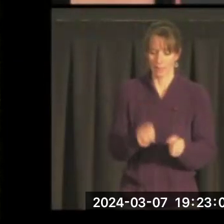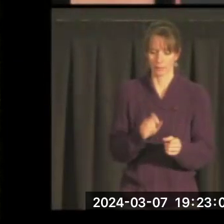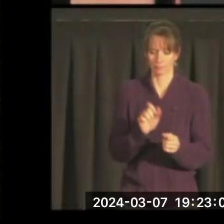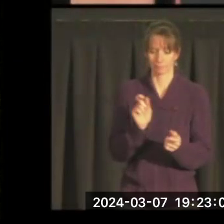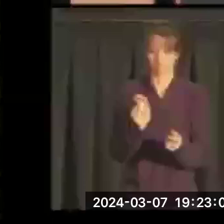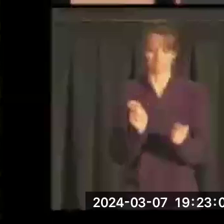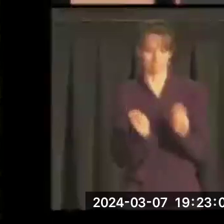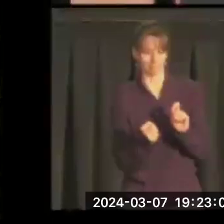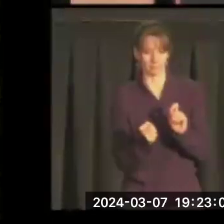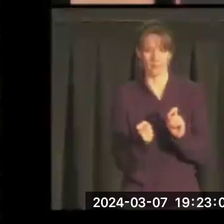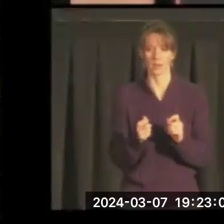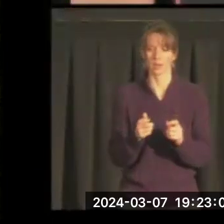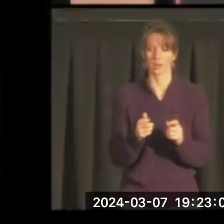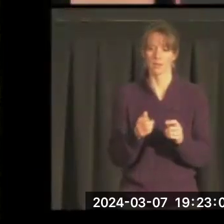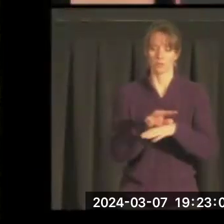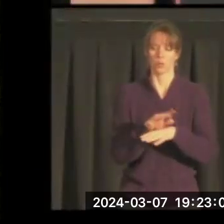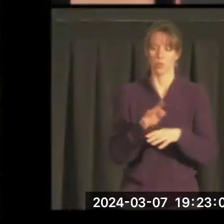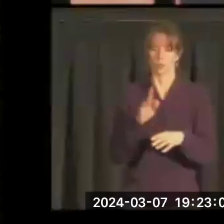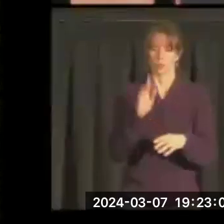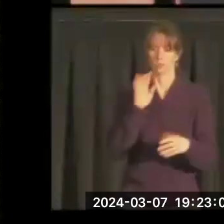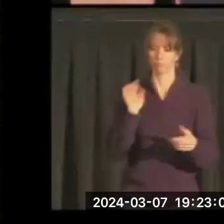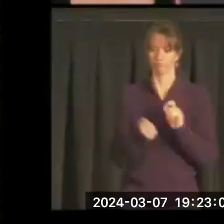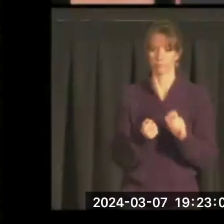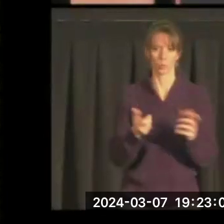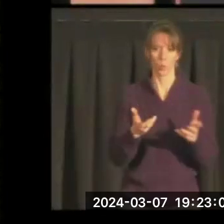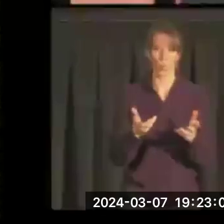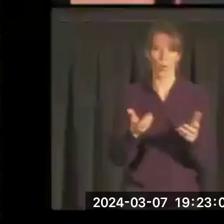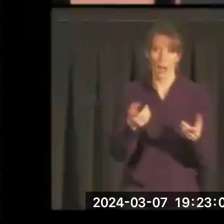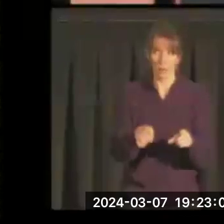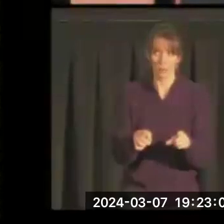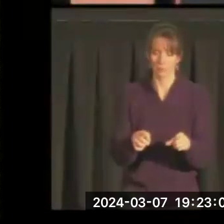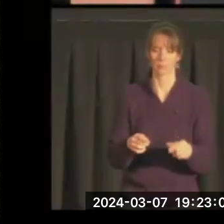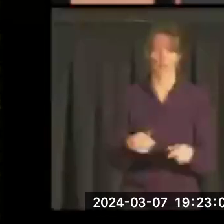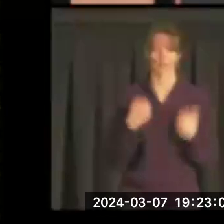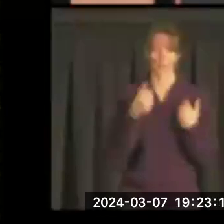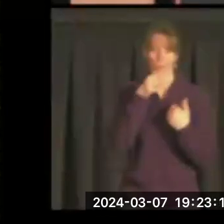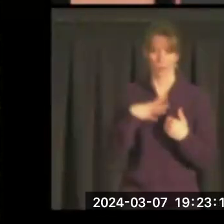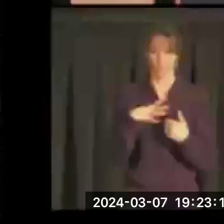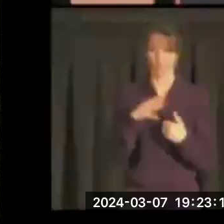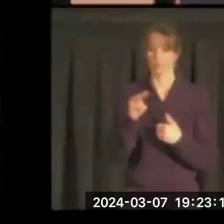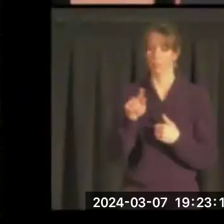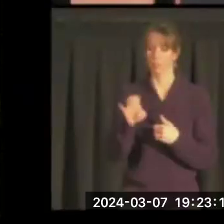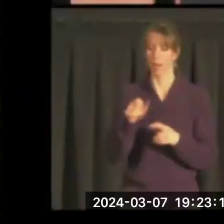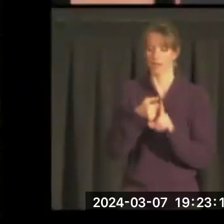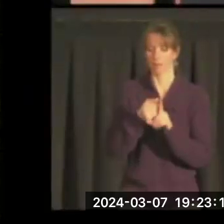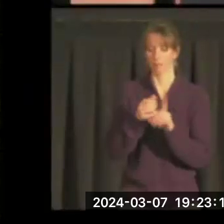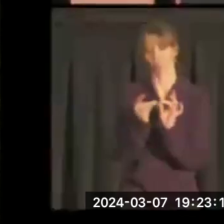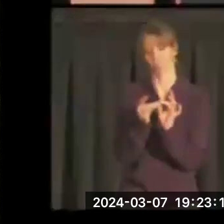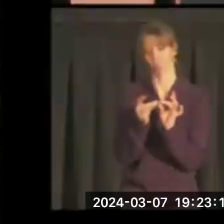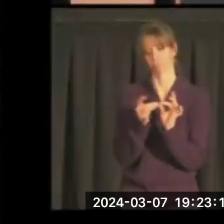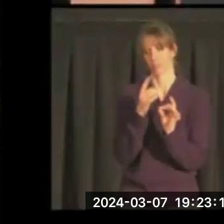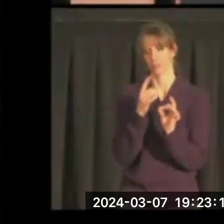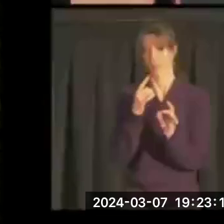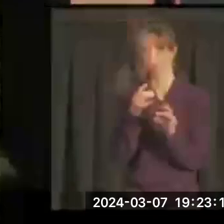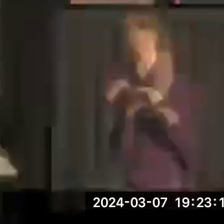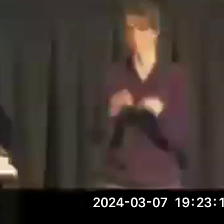And the turning point was a young woman. So I'll let Mansfield speak to you